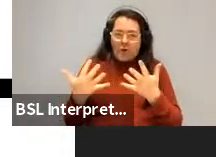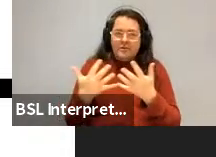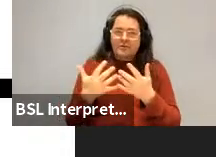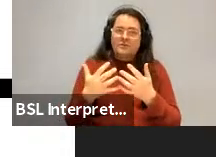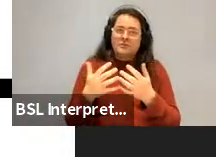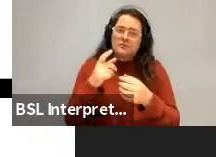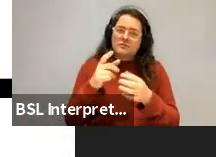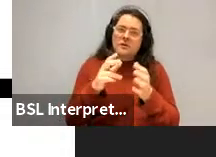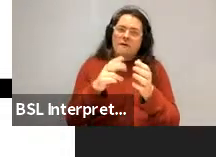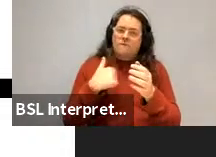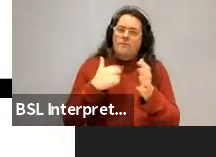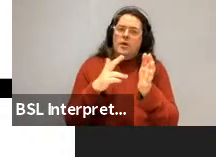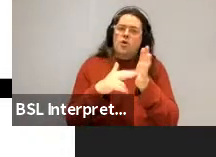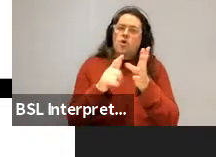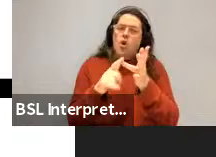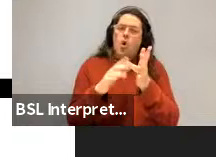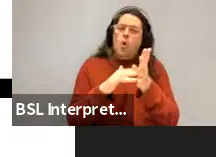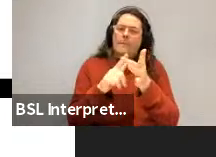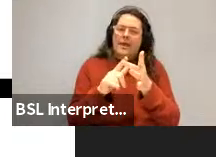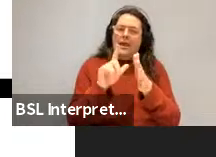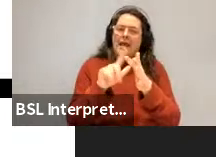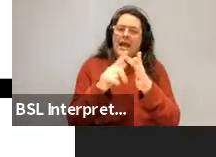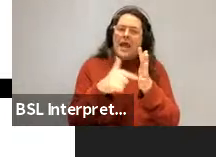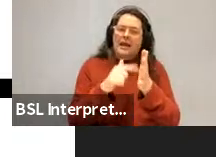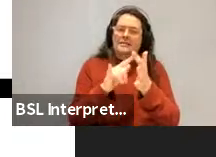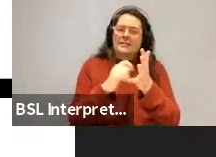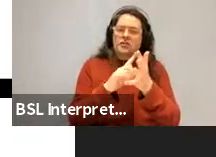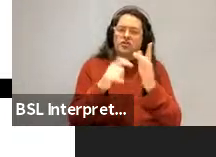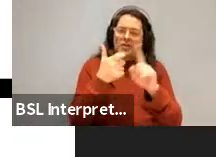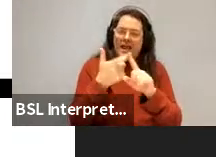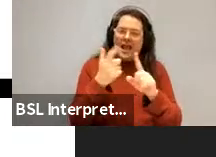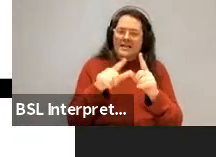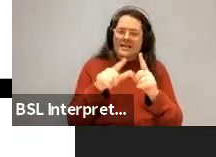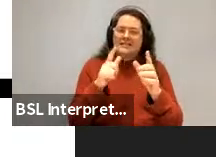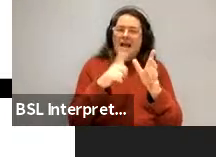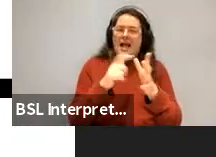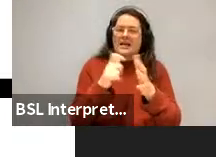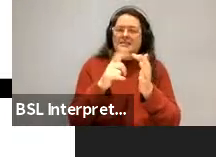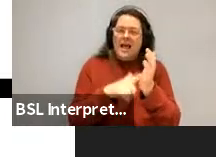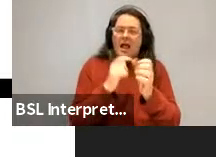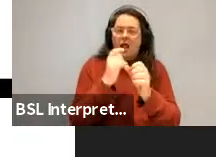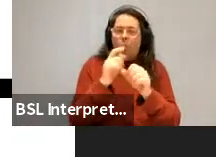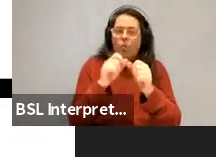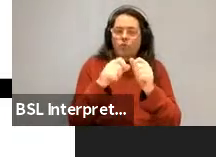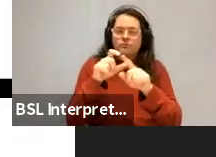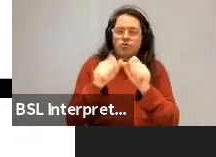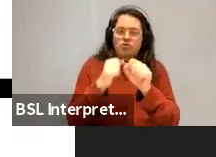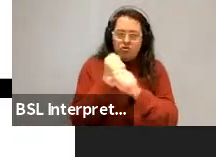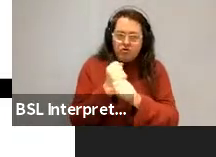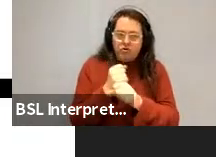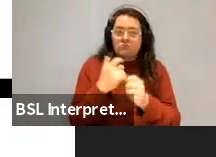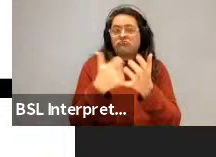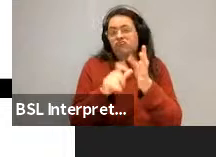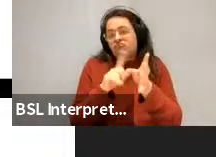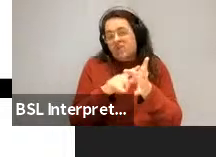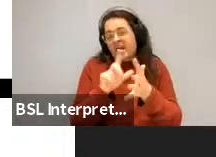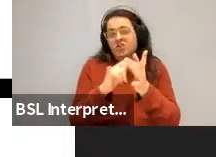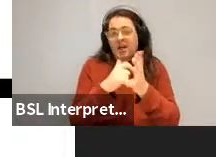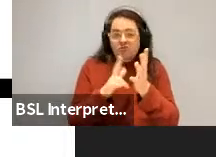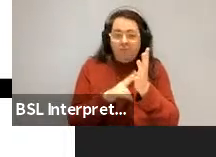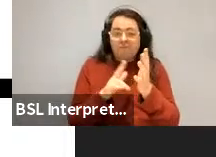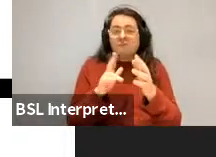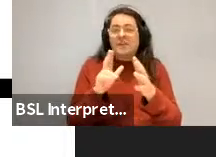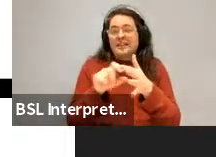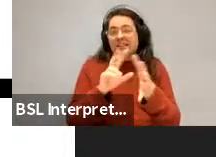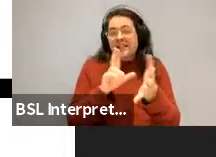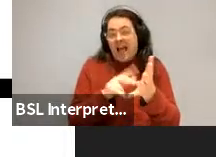Nomi Ertusheer and, um, and Adele Goldberg, Dan Everett, Ray Jackendorf, um, and, uh, you know, and, and